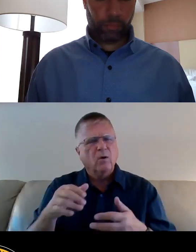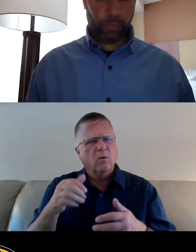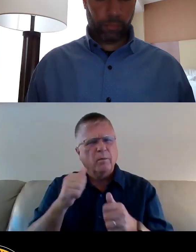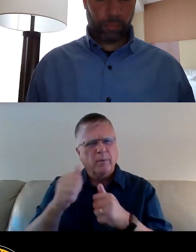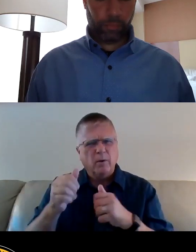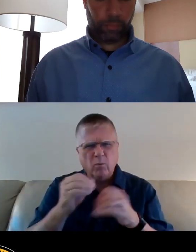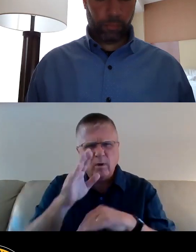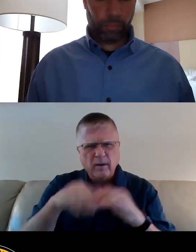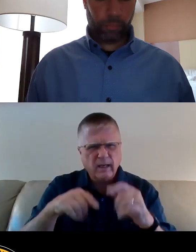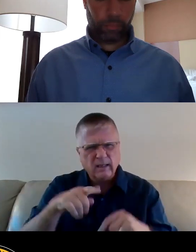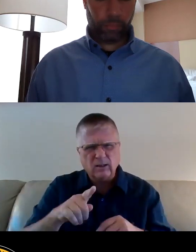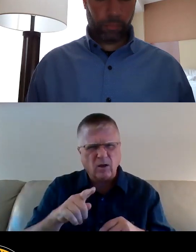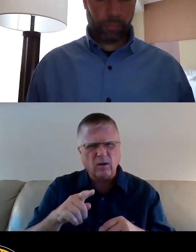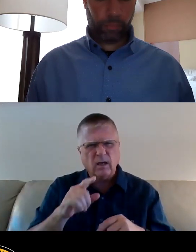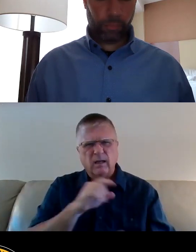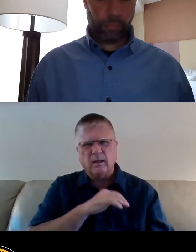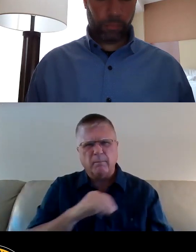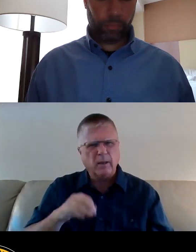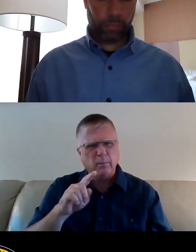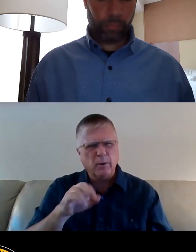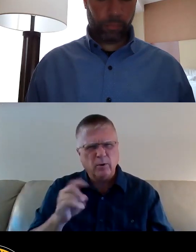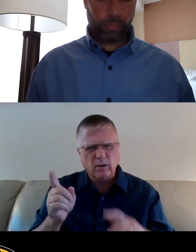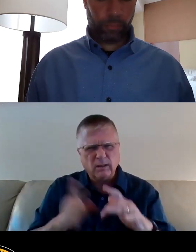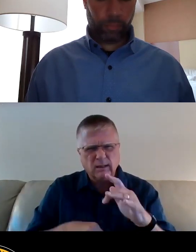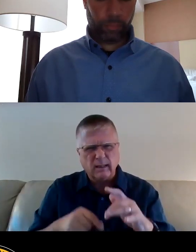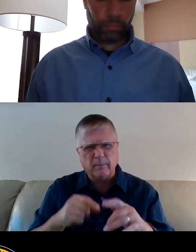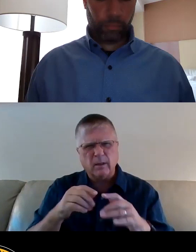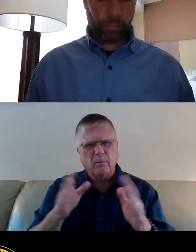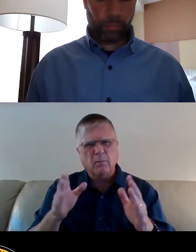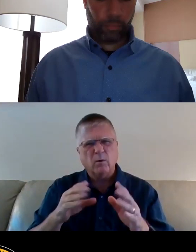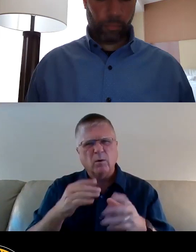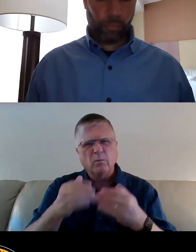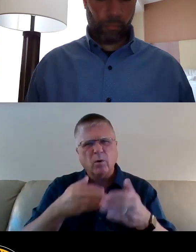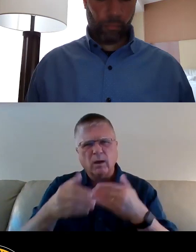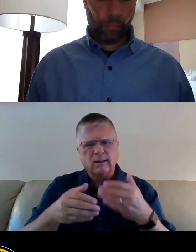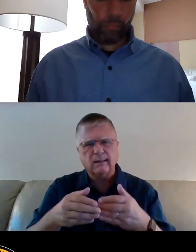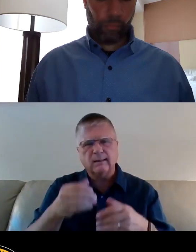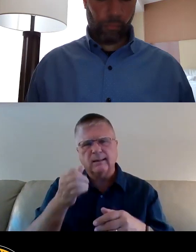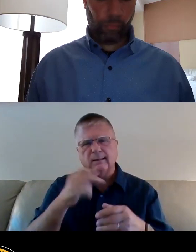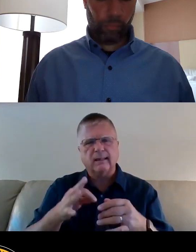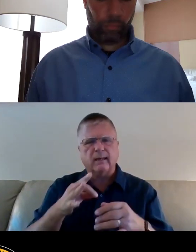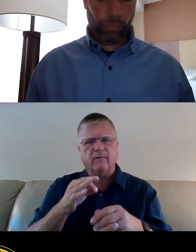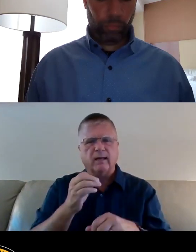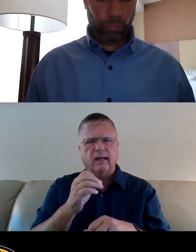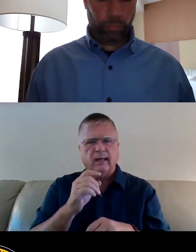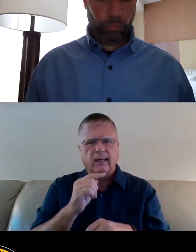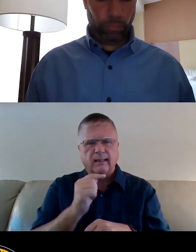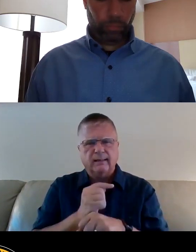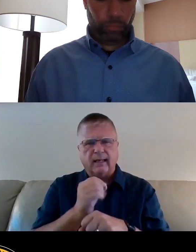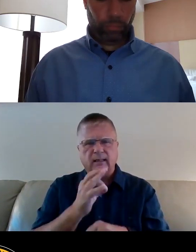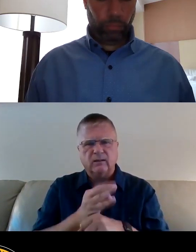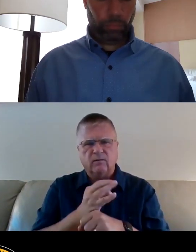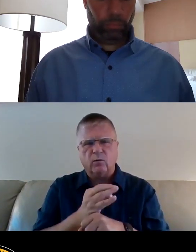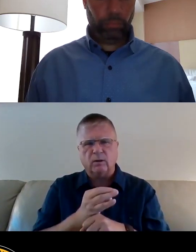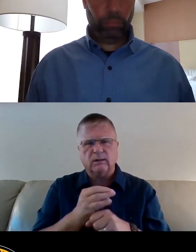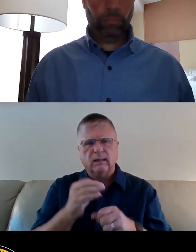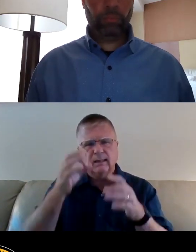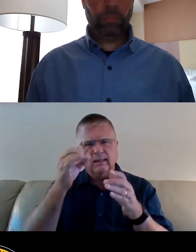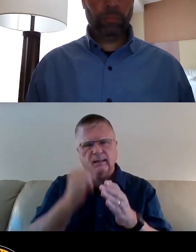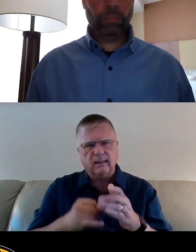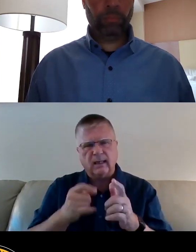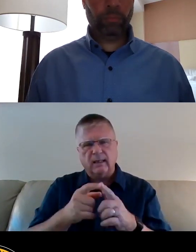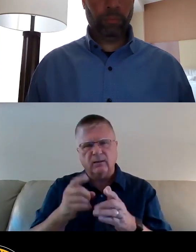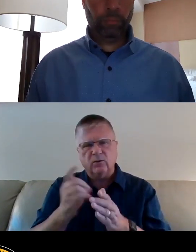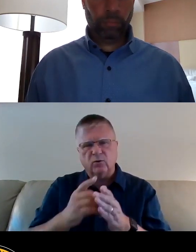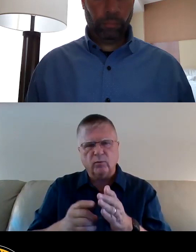Peduto skipped any public process in favor of a quote task force to decide where to direct the sliver of our own money that's